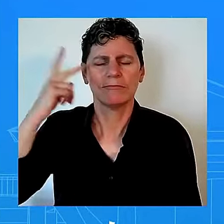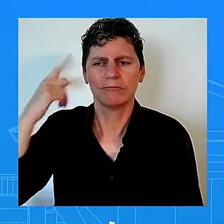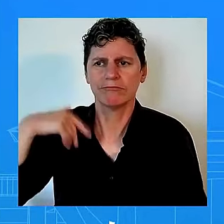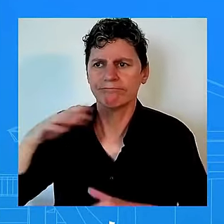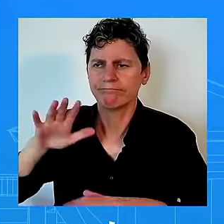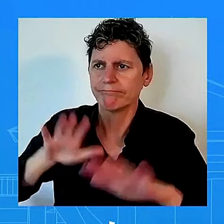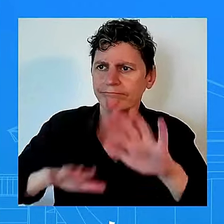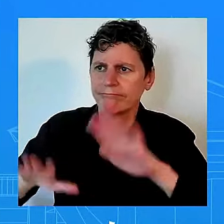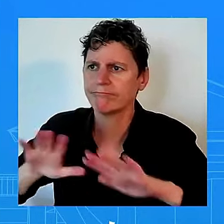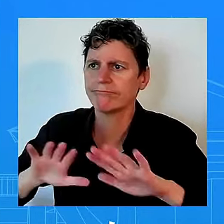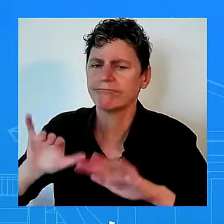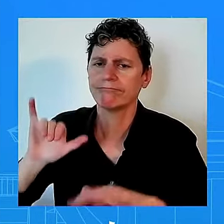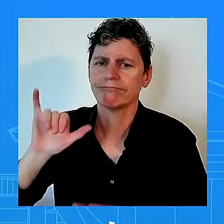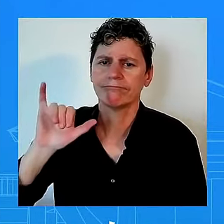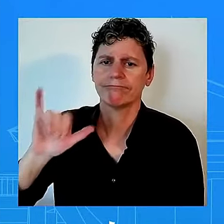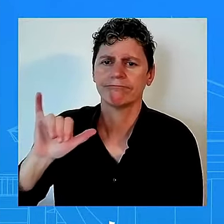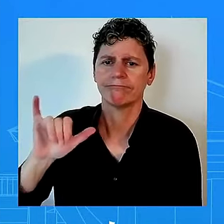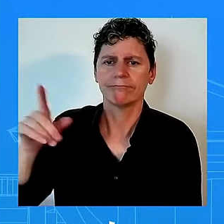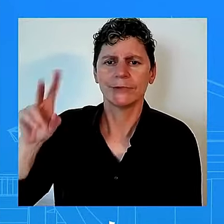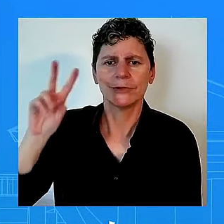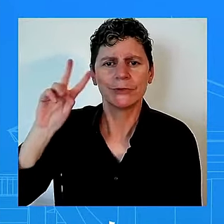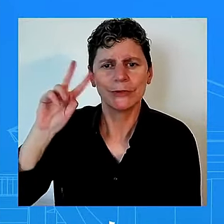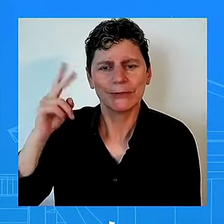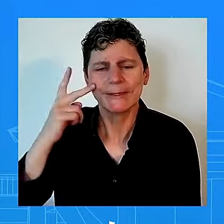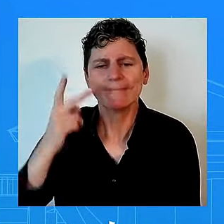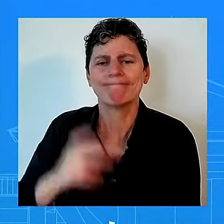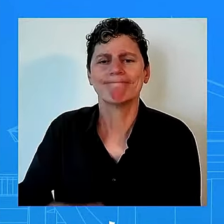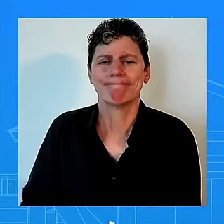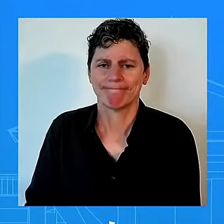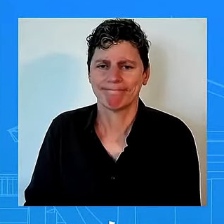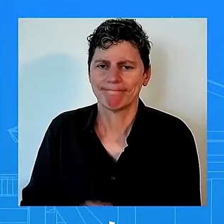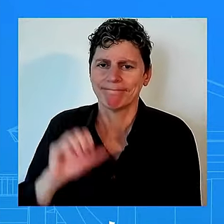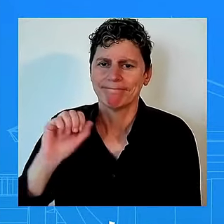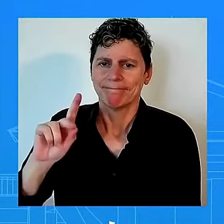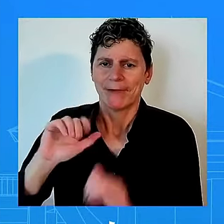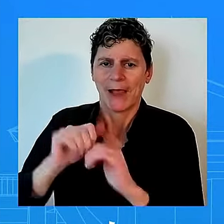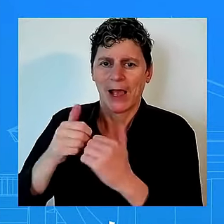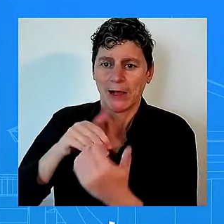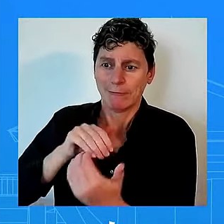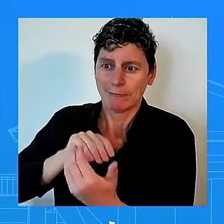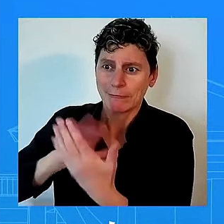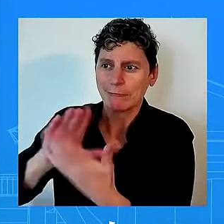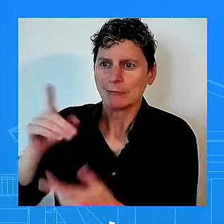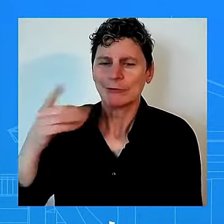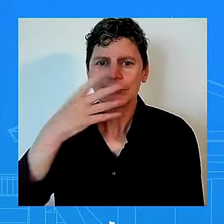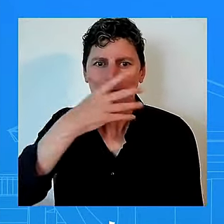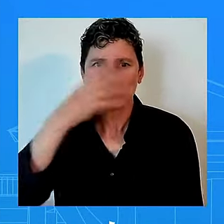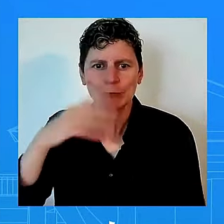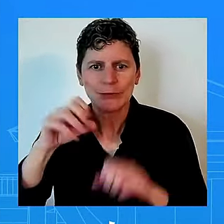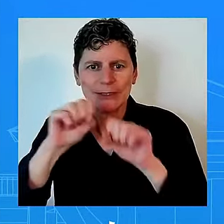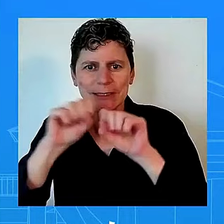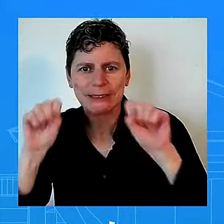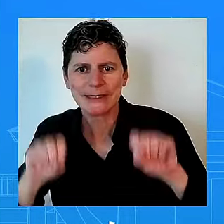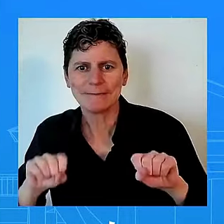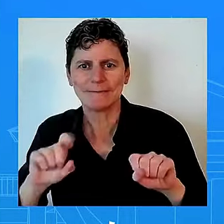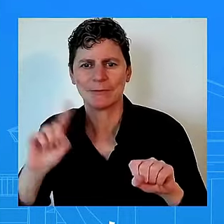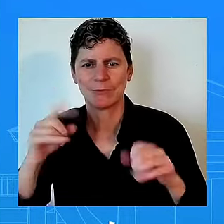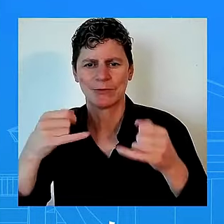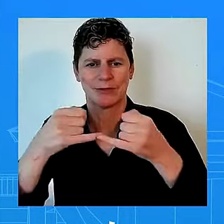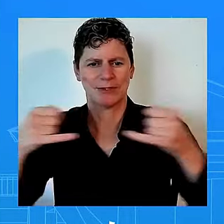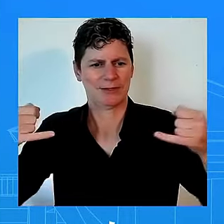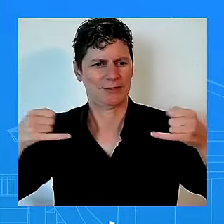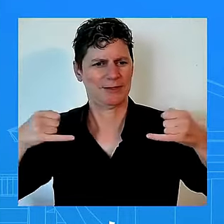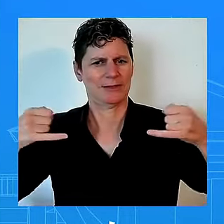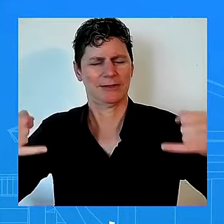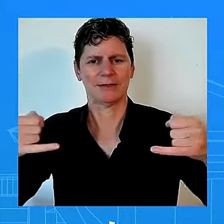immigration system and dealing with the border uh challenges and they walked away from it and i we need them to come to the table again we